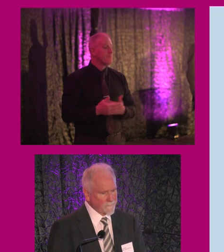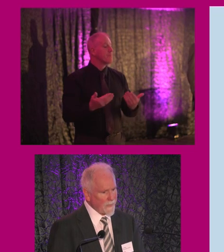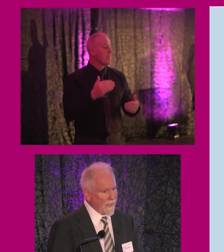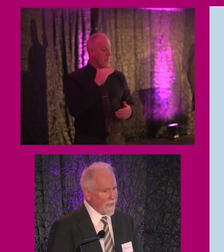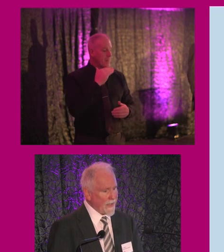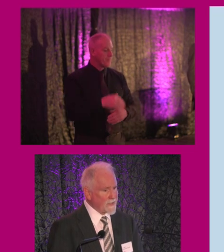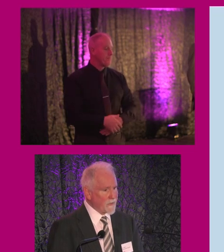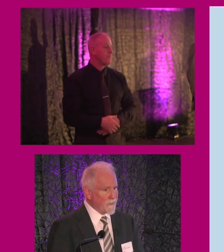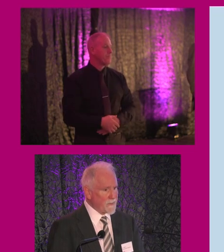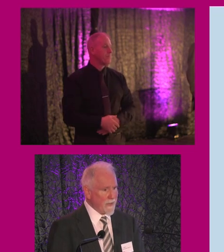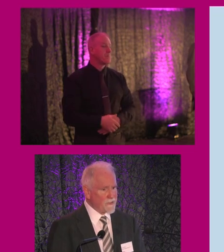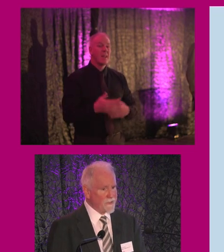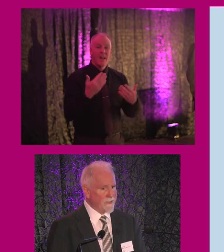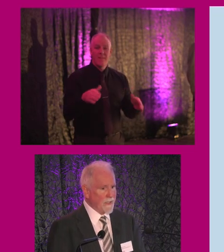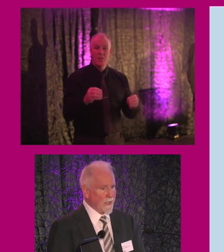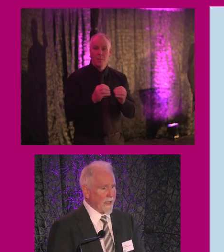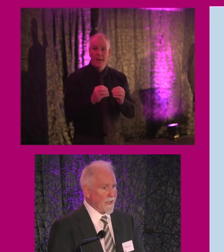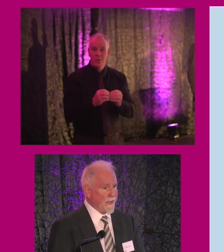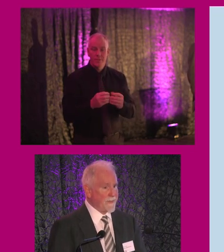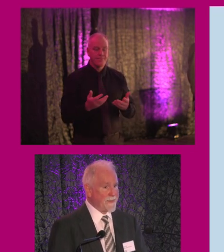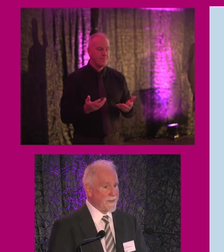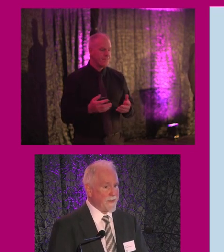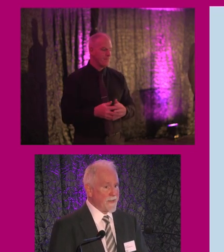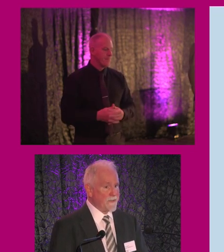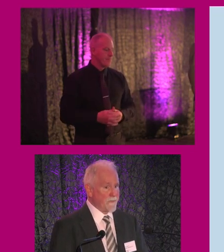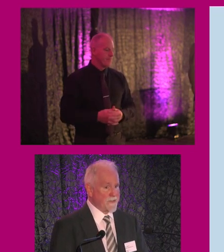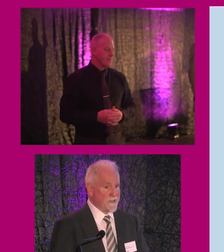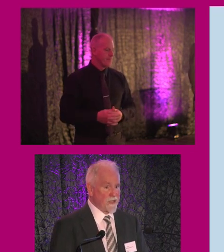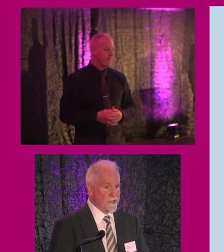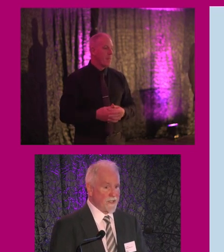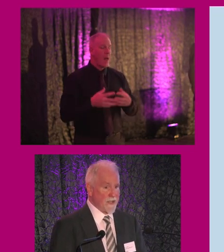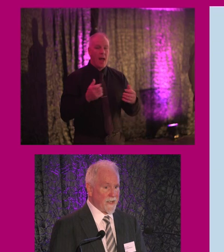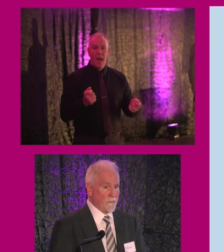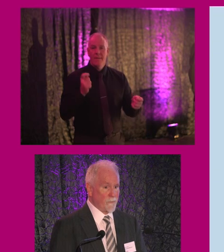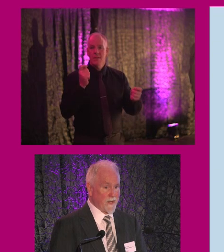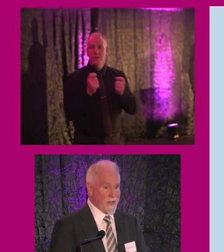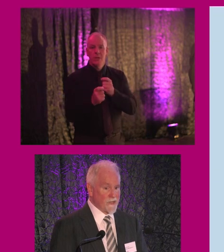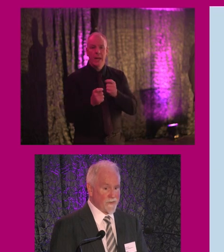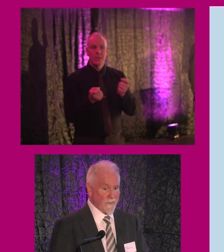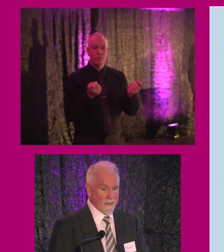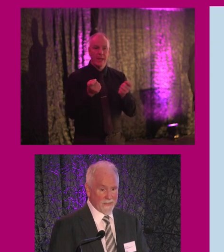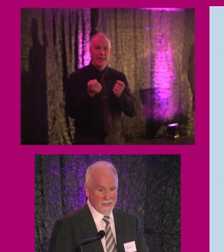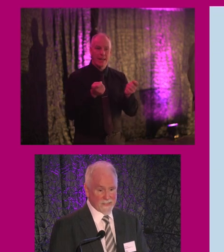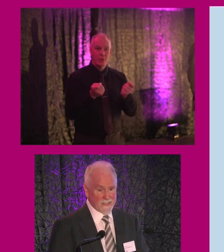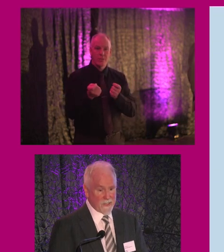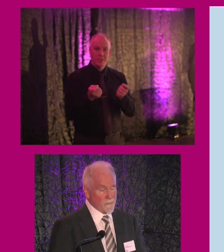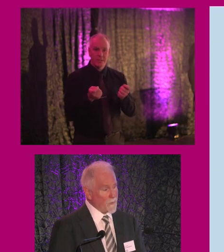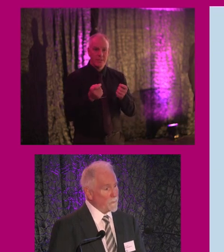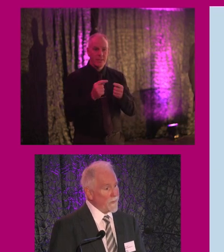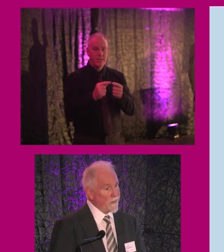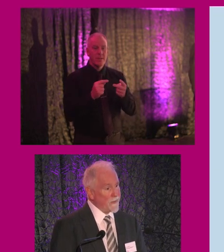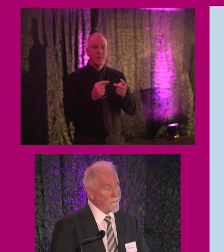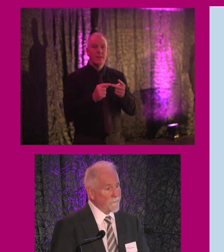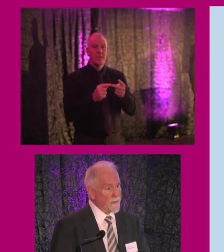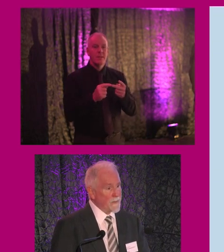So, as already mentioned, there is a change in regulation that it